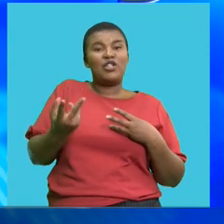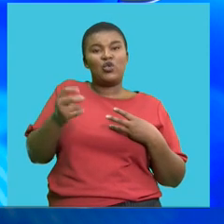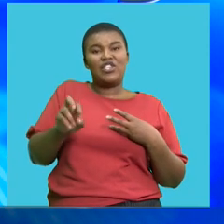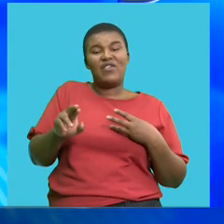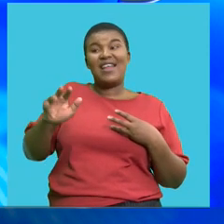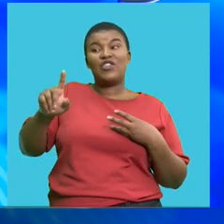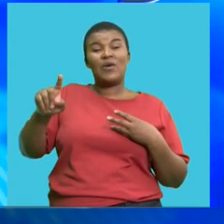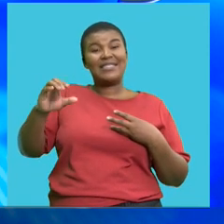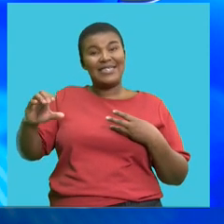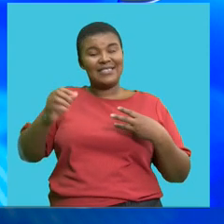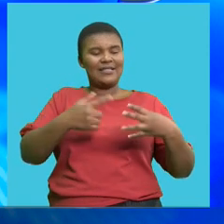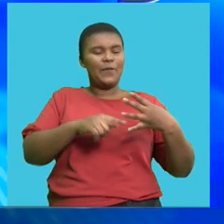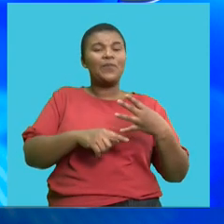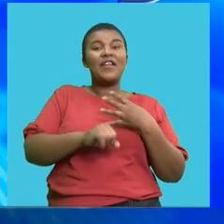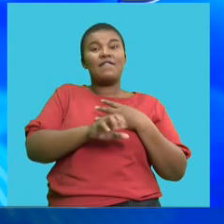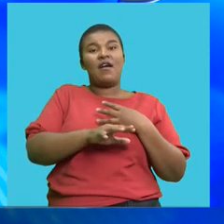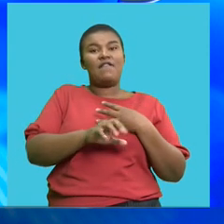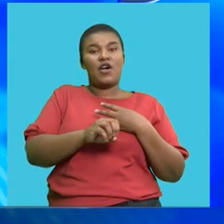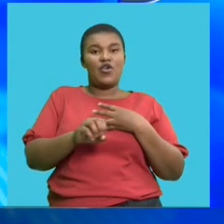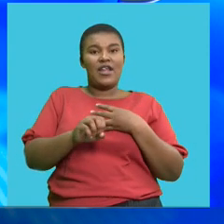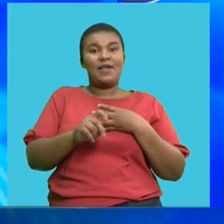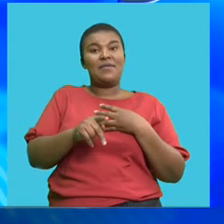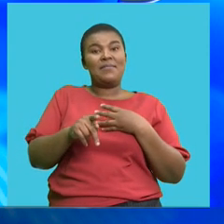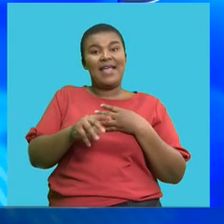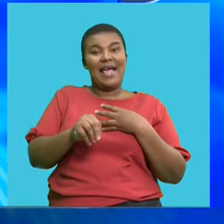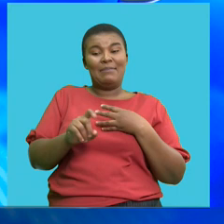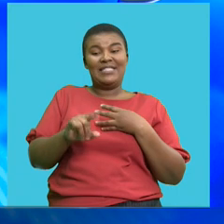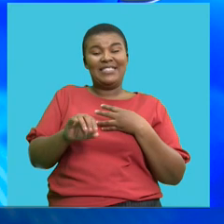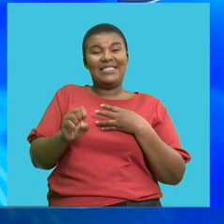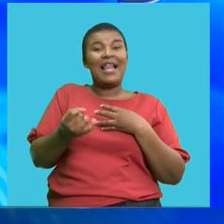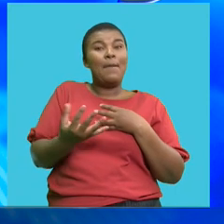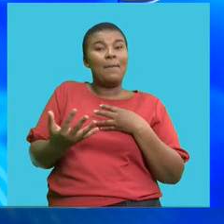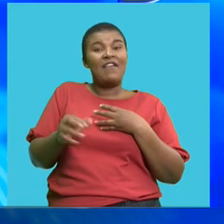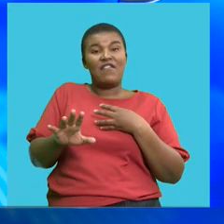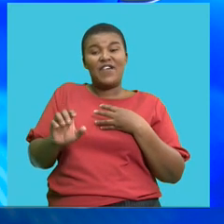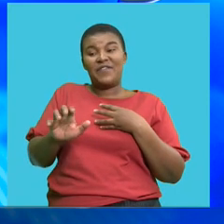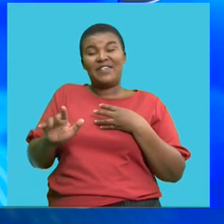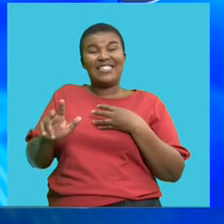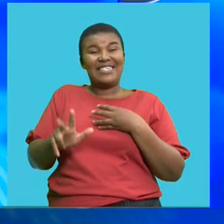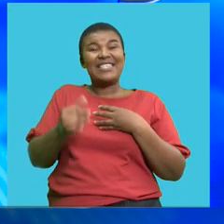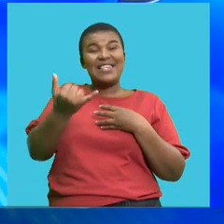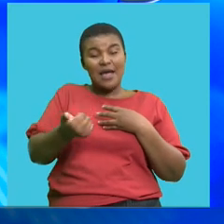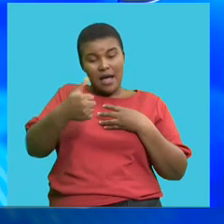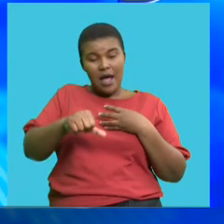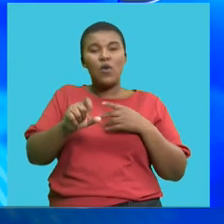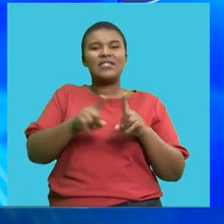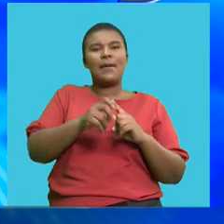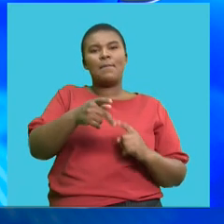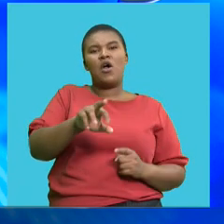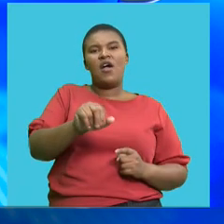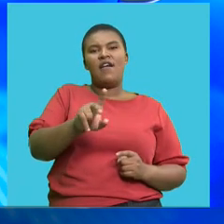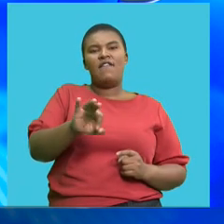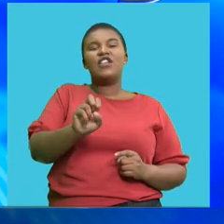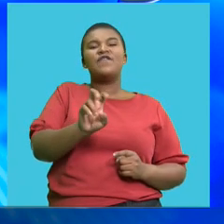91 cents and 500 ppm diesel at 20 rand and 66 cents along with illuminating paraffin at 15 rand